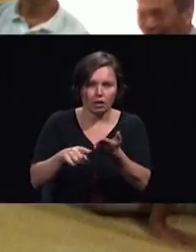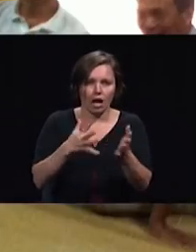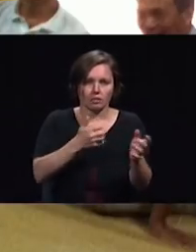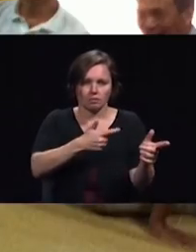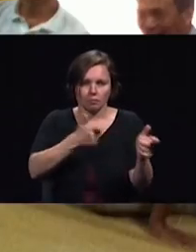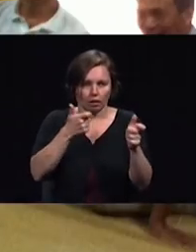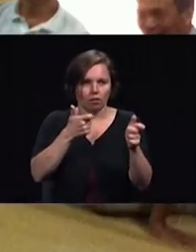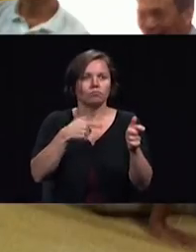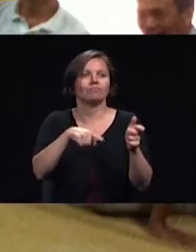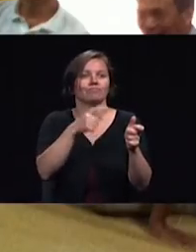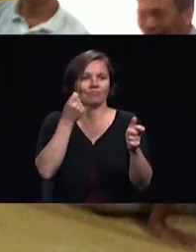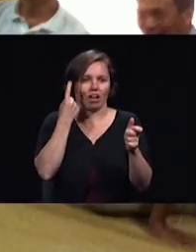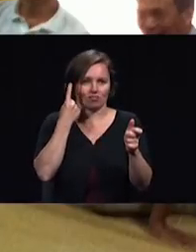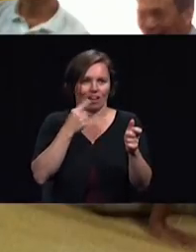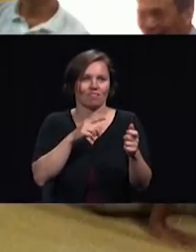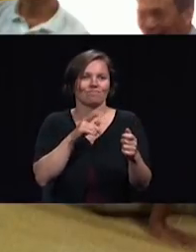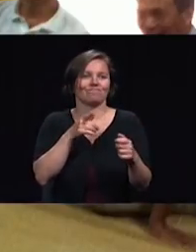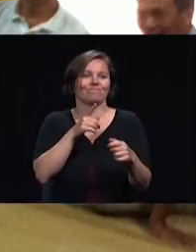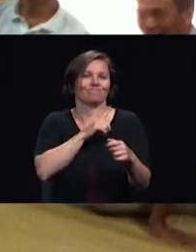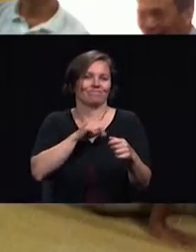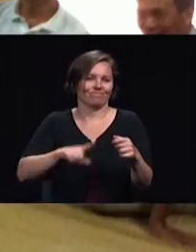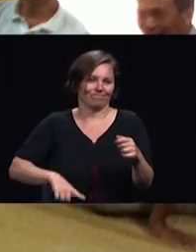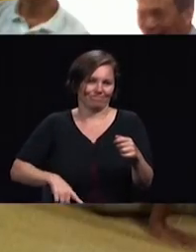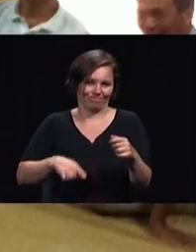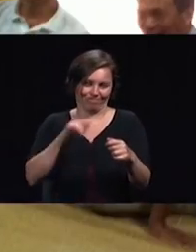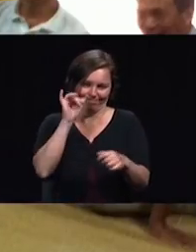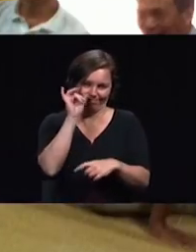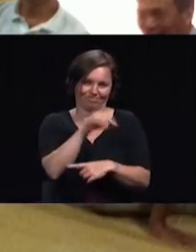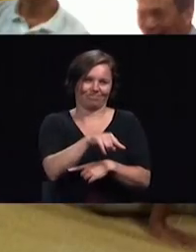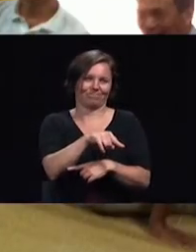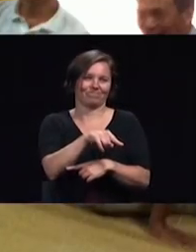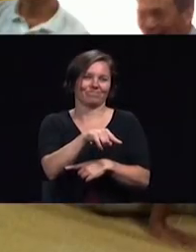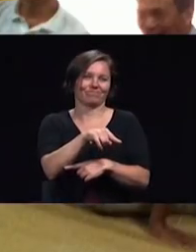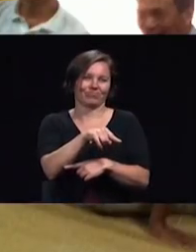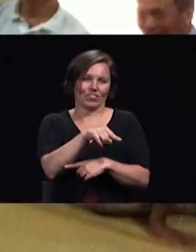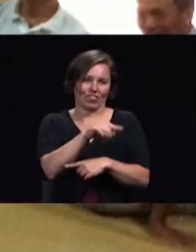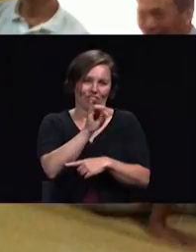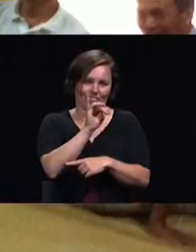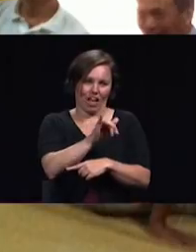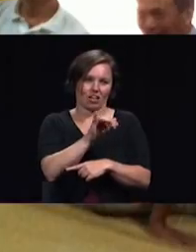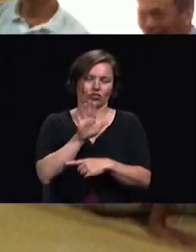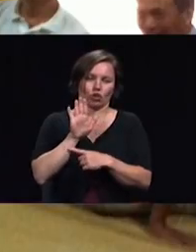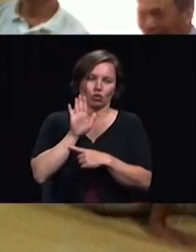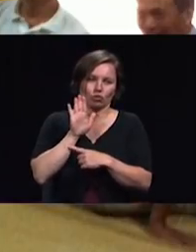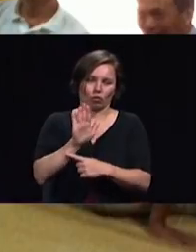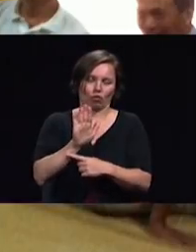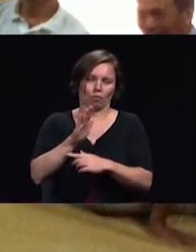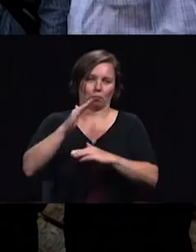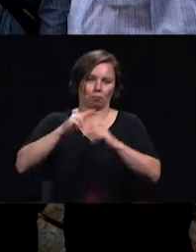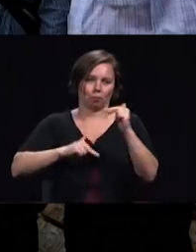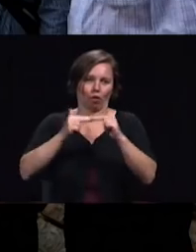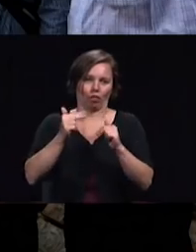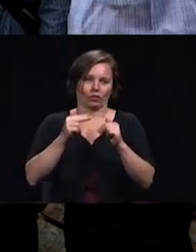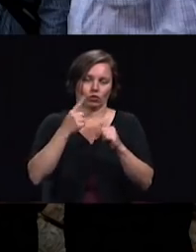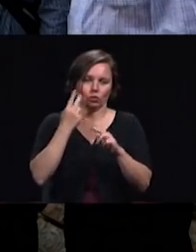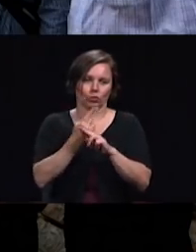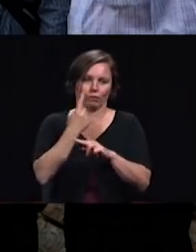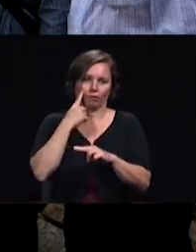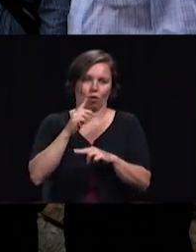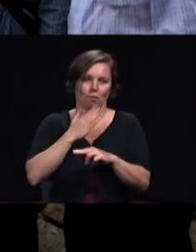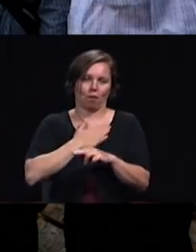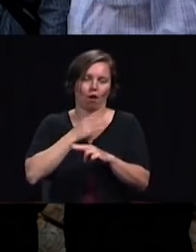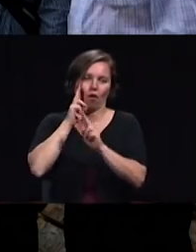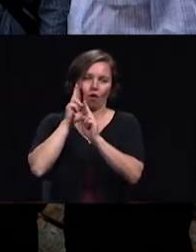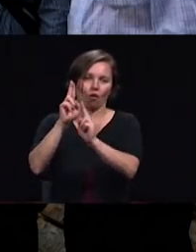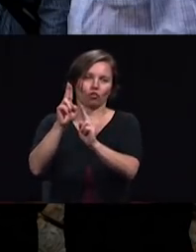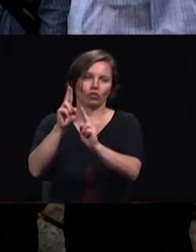that the Lord was saying to us here it is it's yours use it for my glory when we came